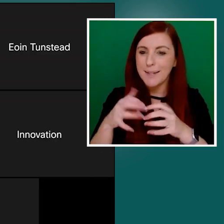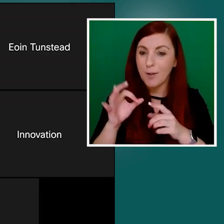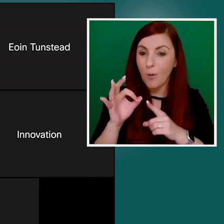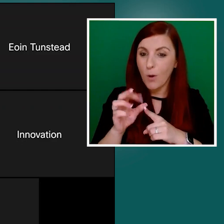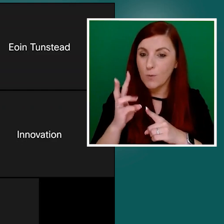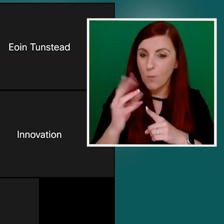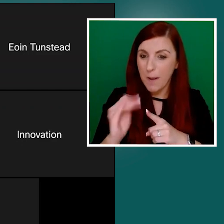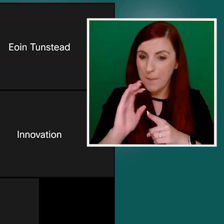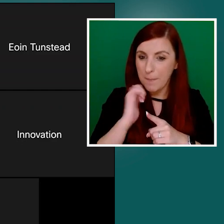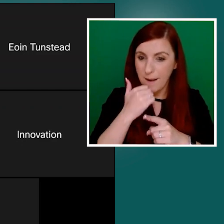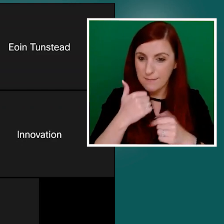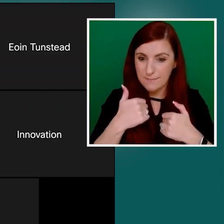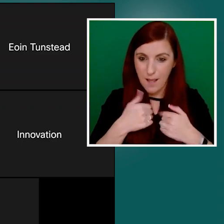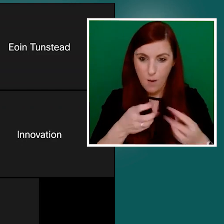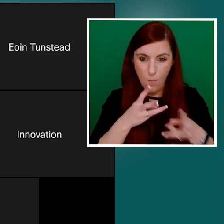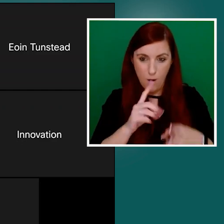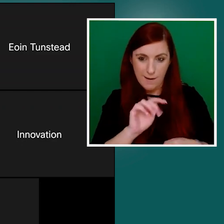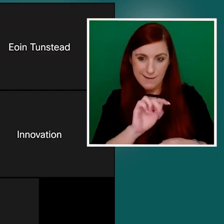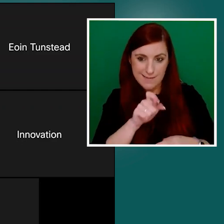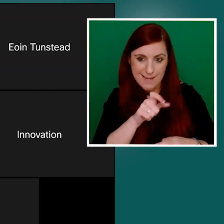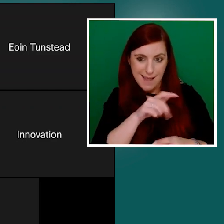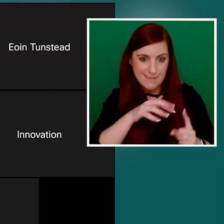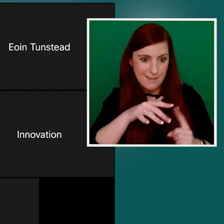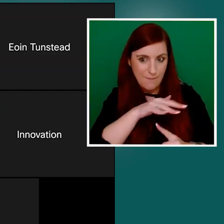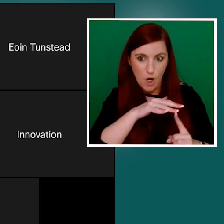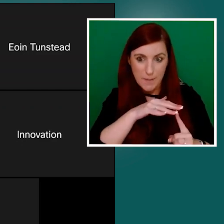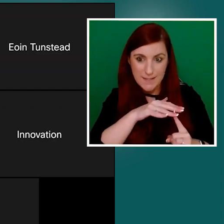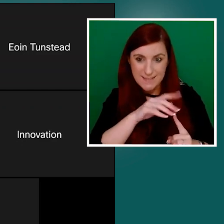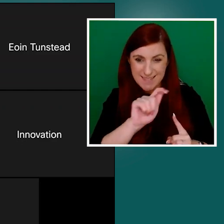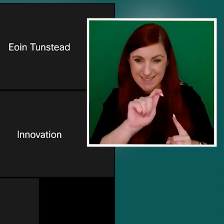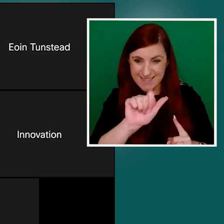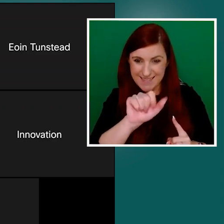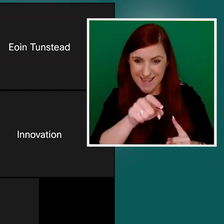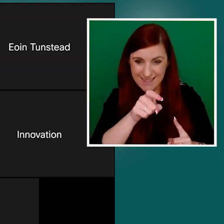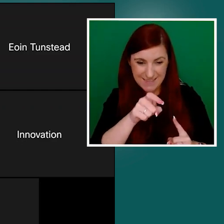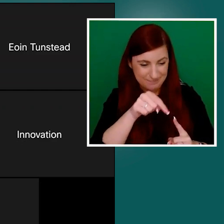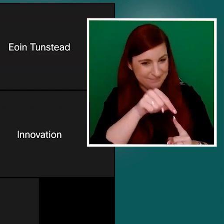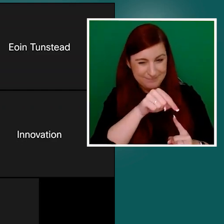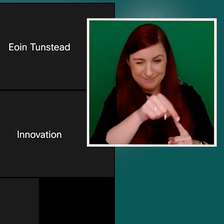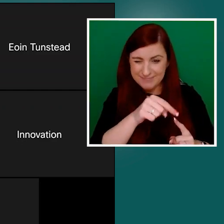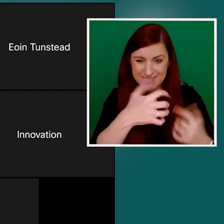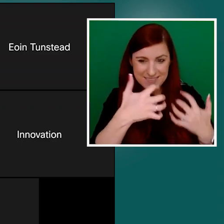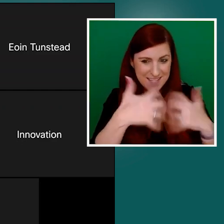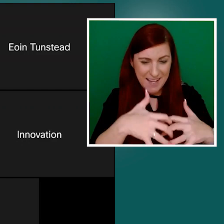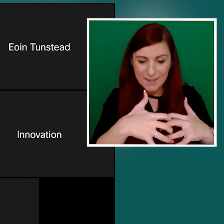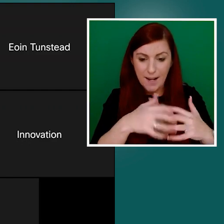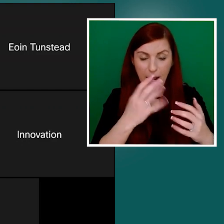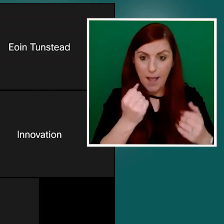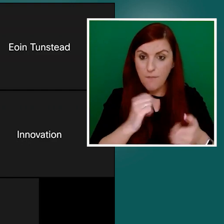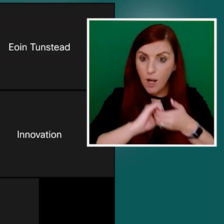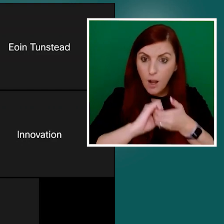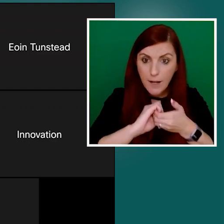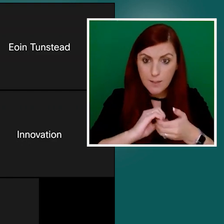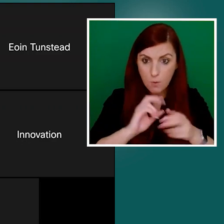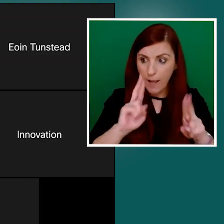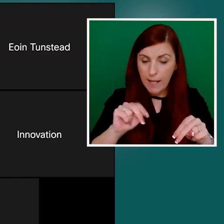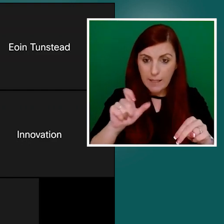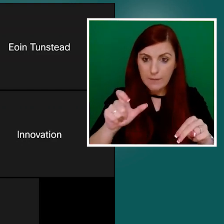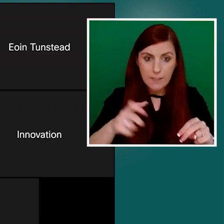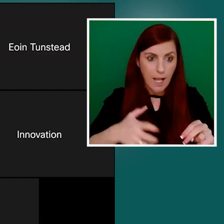colleagues who get quite angrily tell me that there is simply no way that the complex legal concepts around